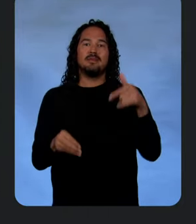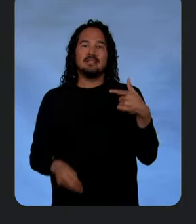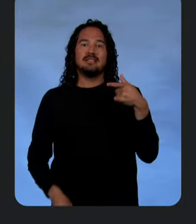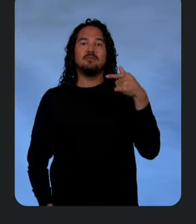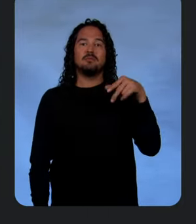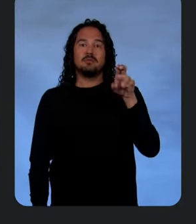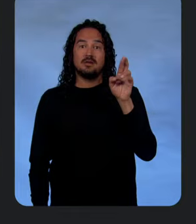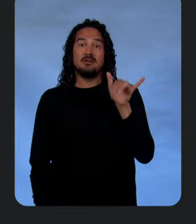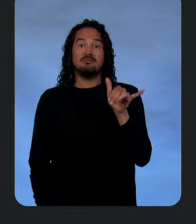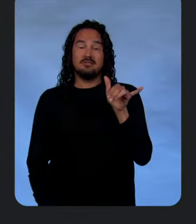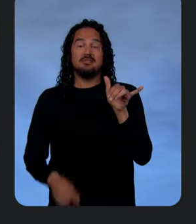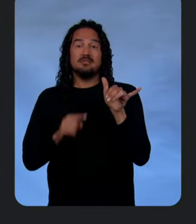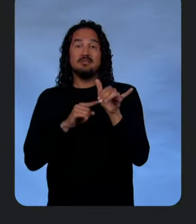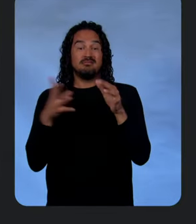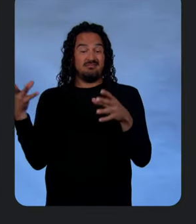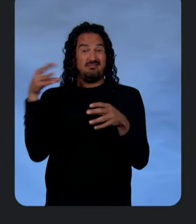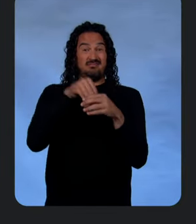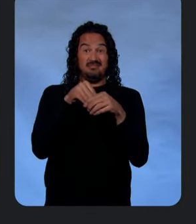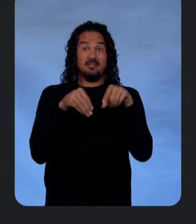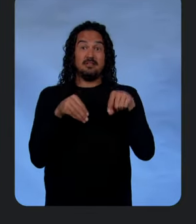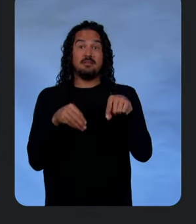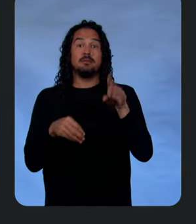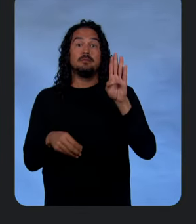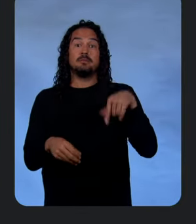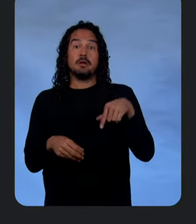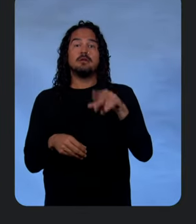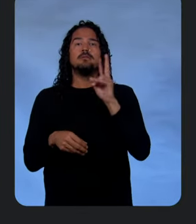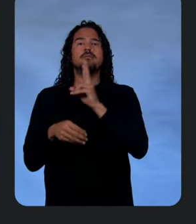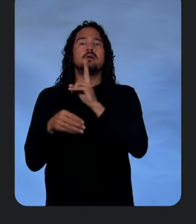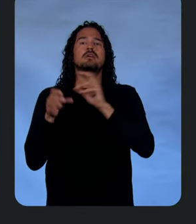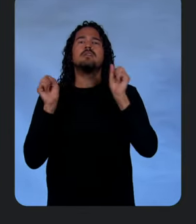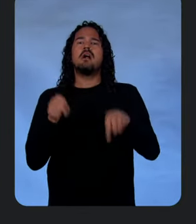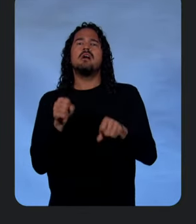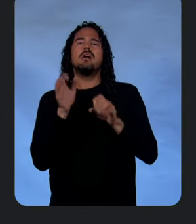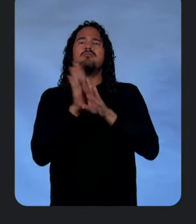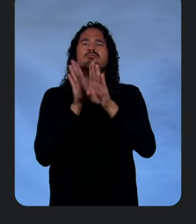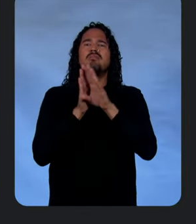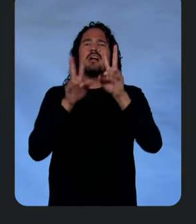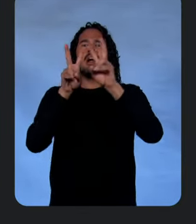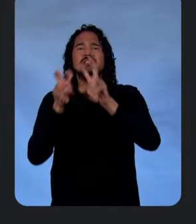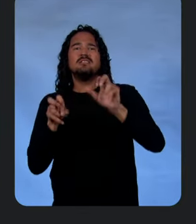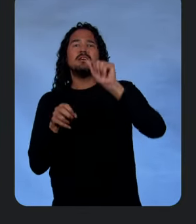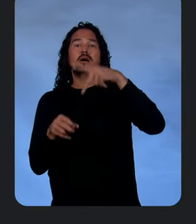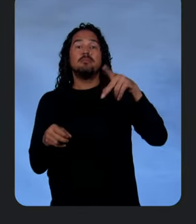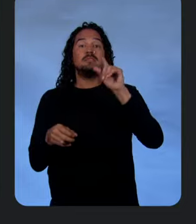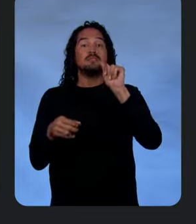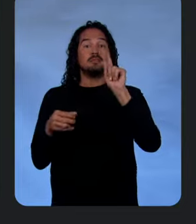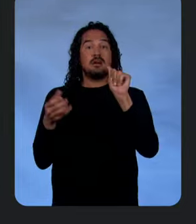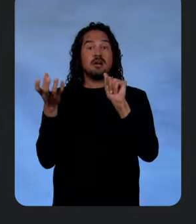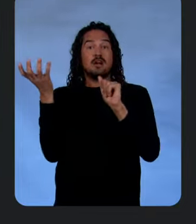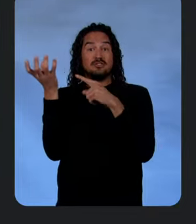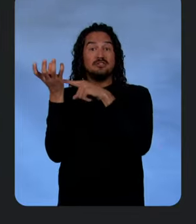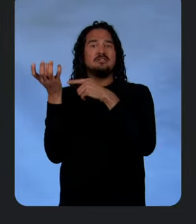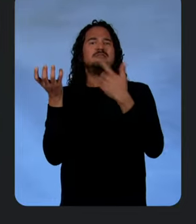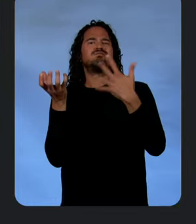build amazing analytics applications and data agents with the help of rich multimodal AI.